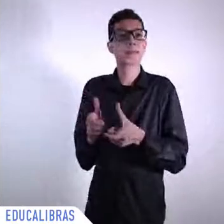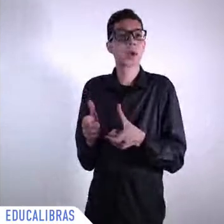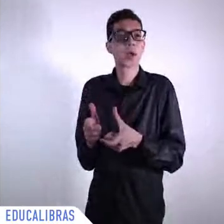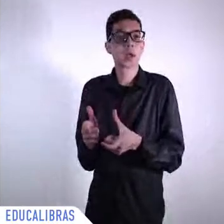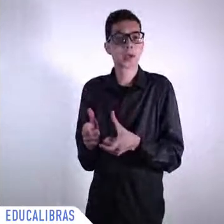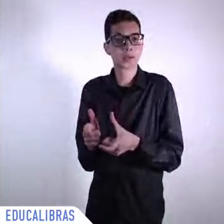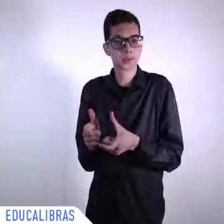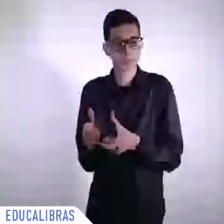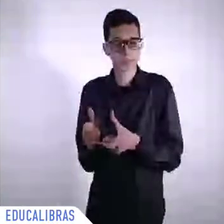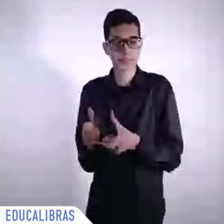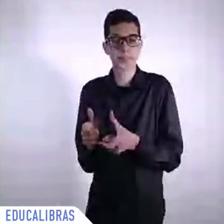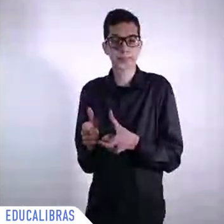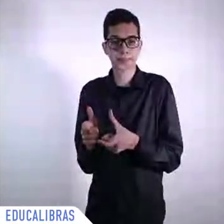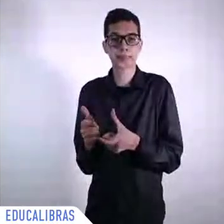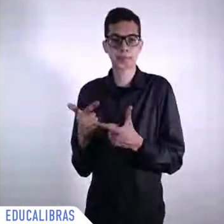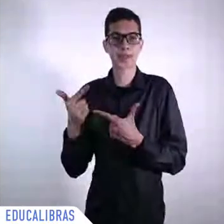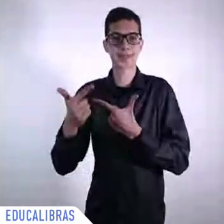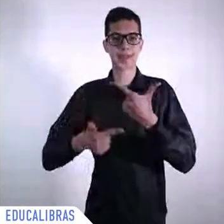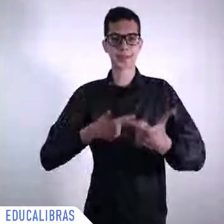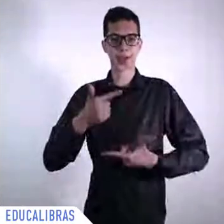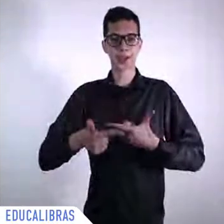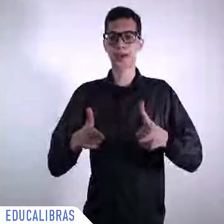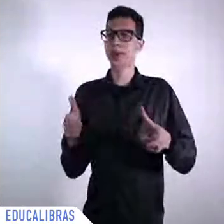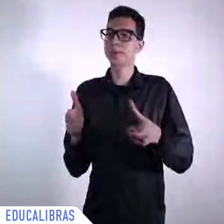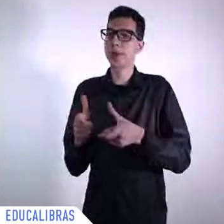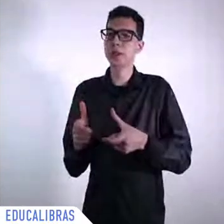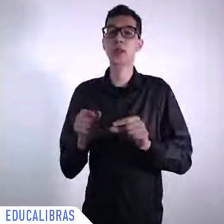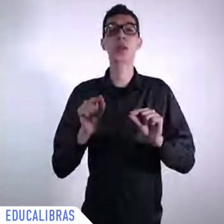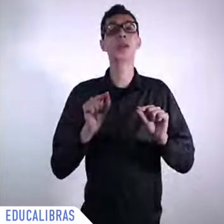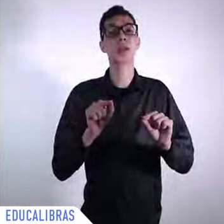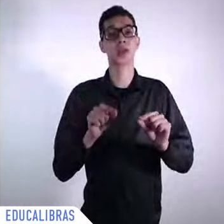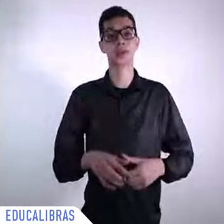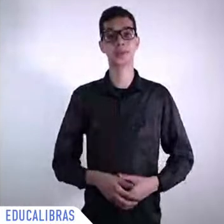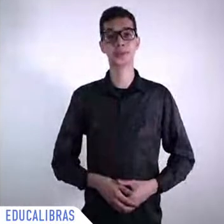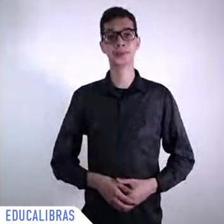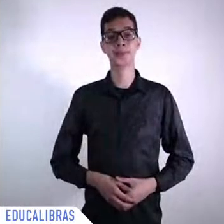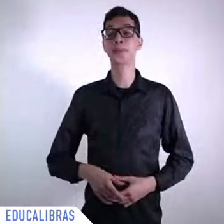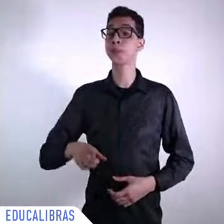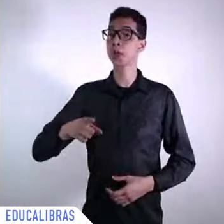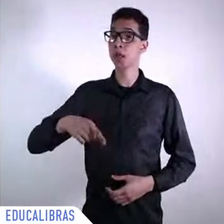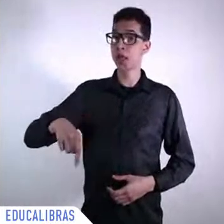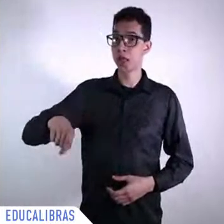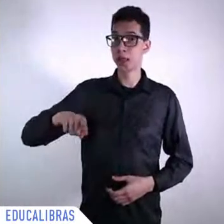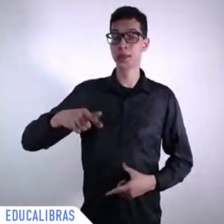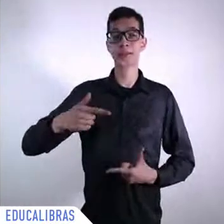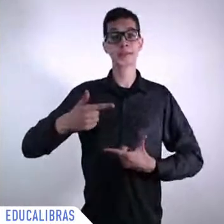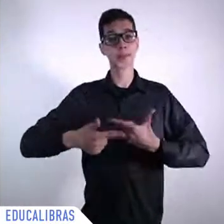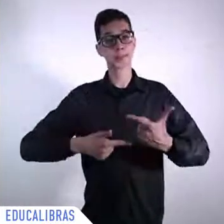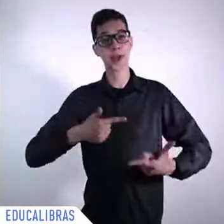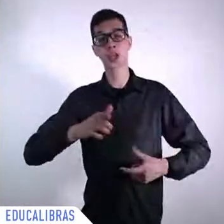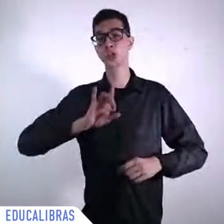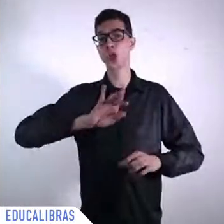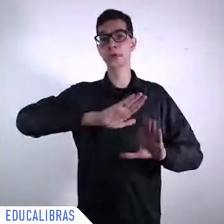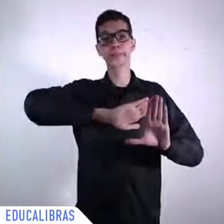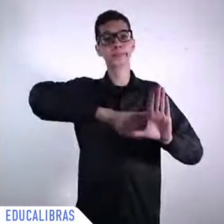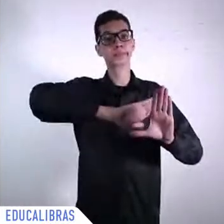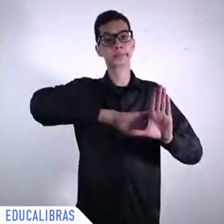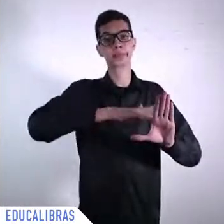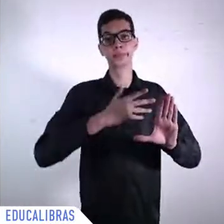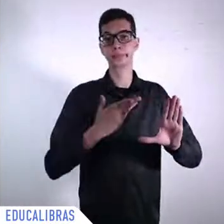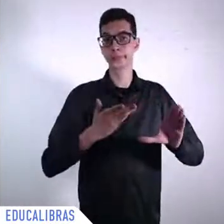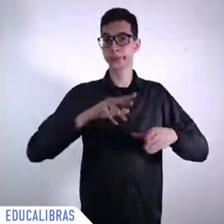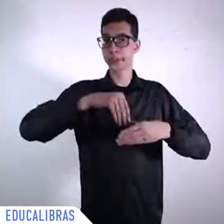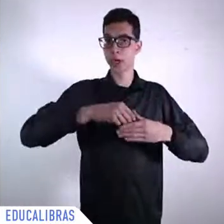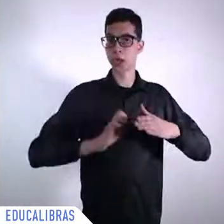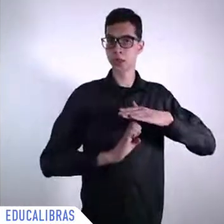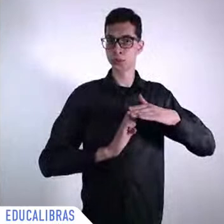labor incomes that explains about 80% of household incomes transmits to society and then we have this high Gini